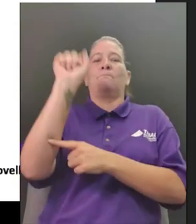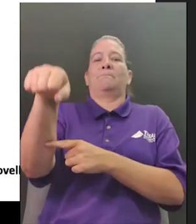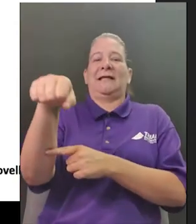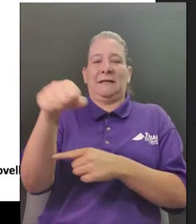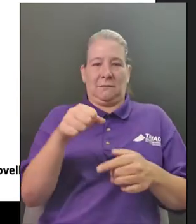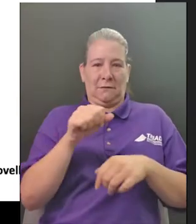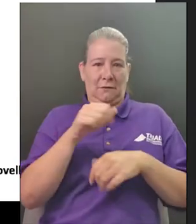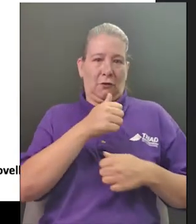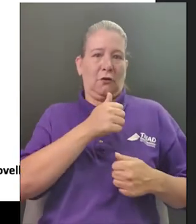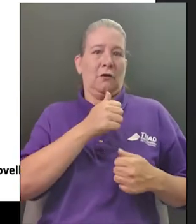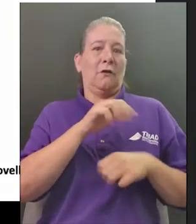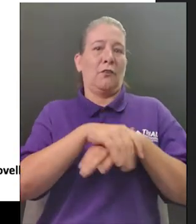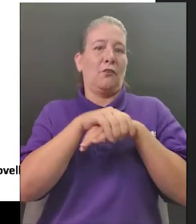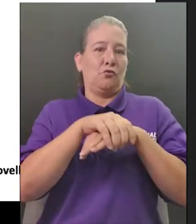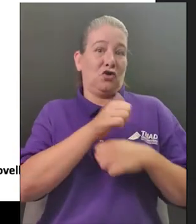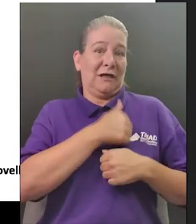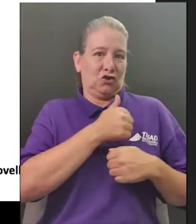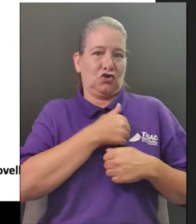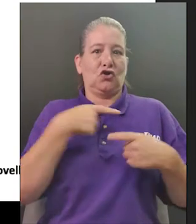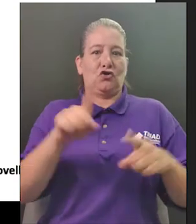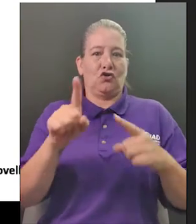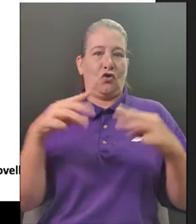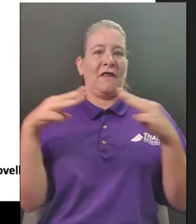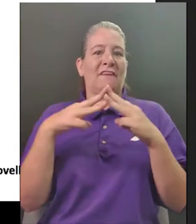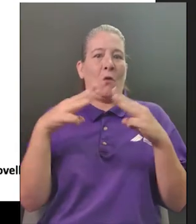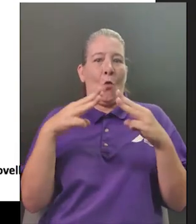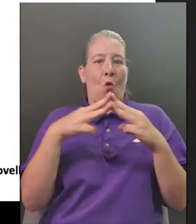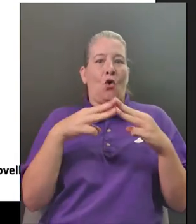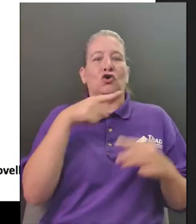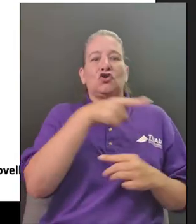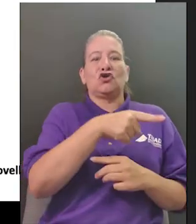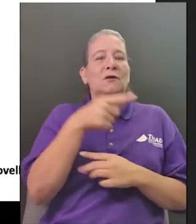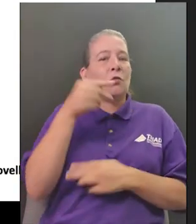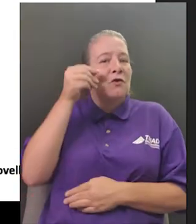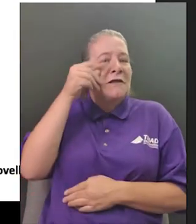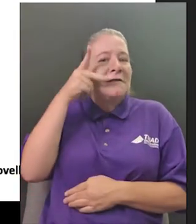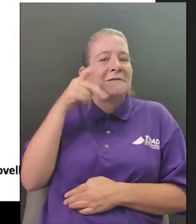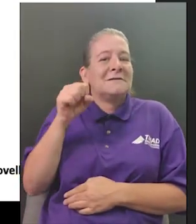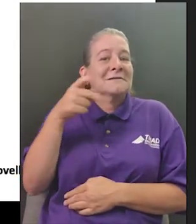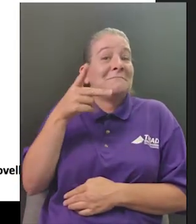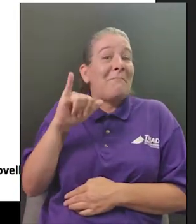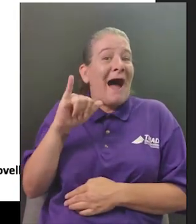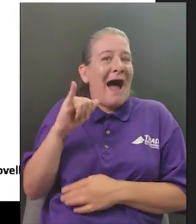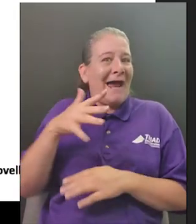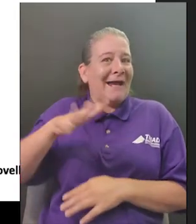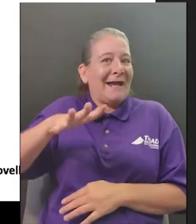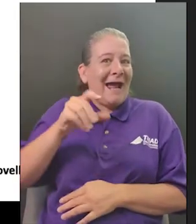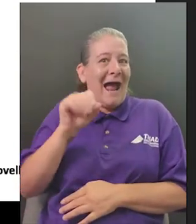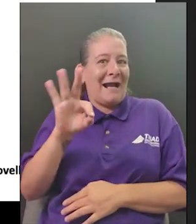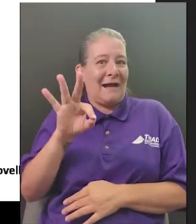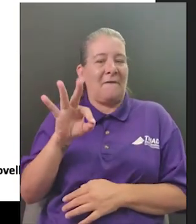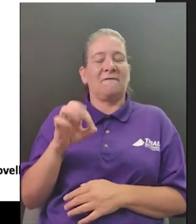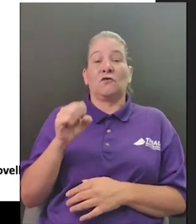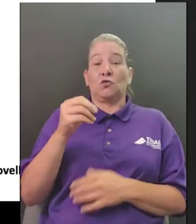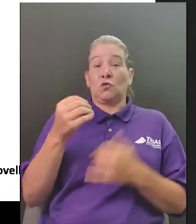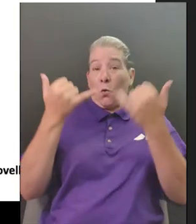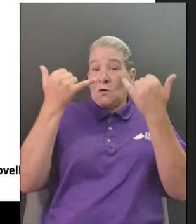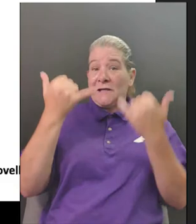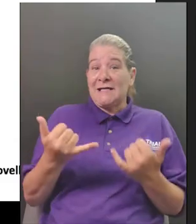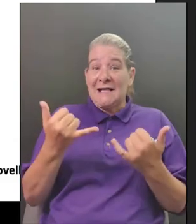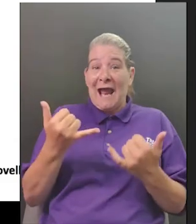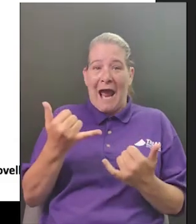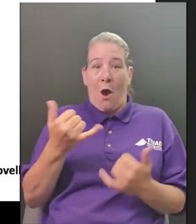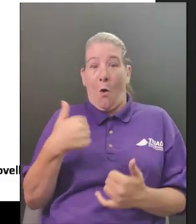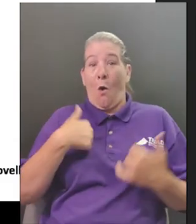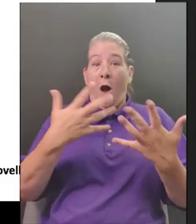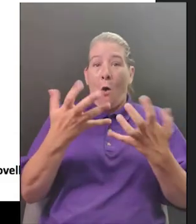wax and hide them so the first thing that i want you to find around your house and you can look at the question number one